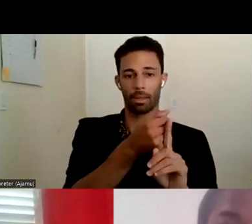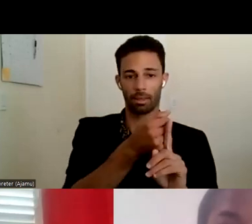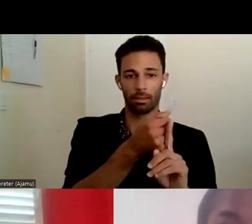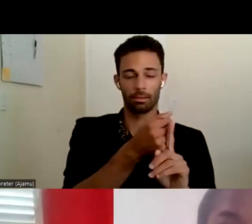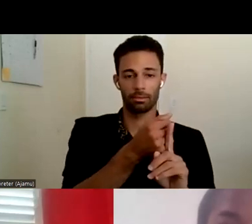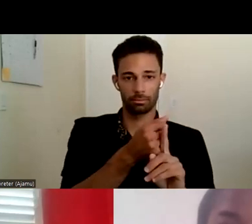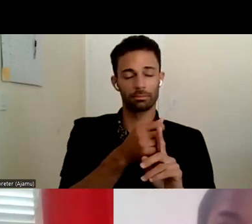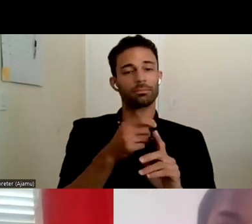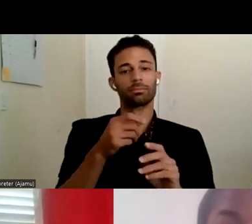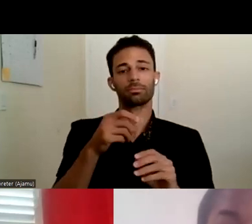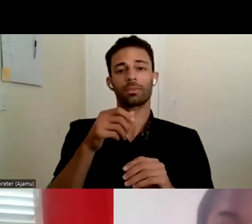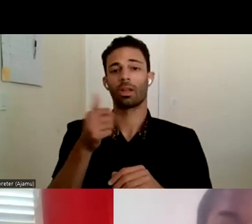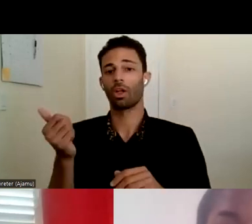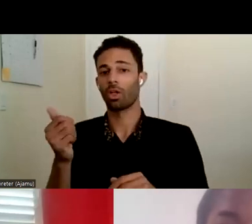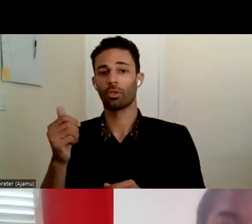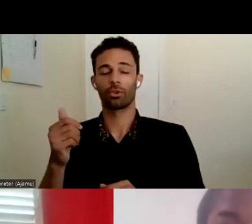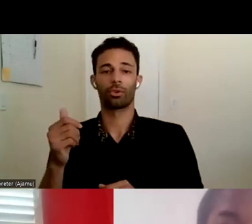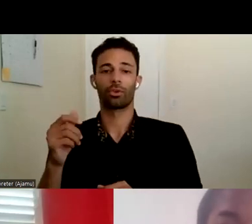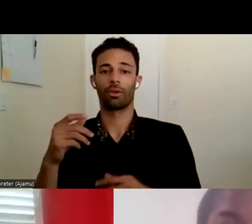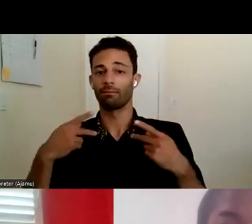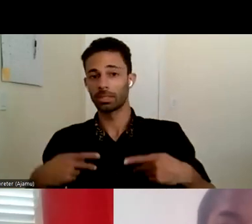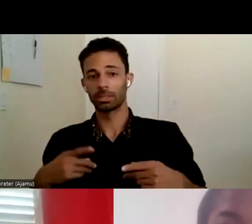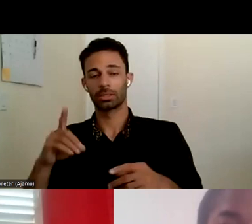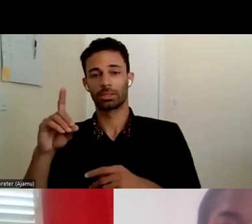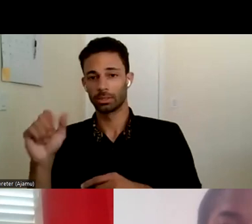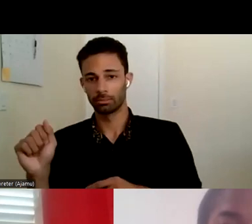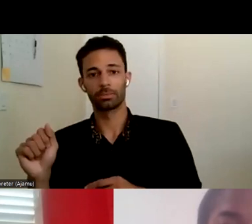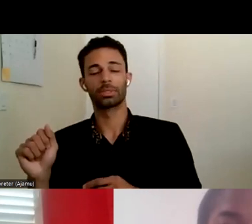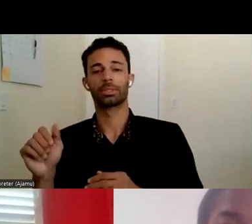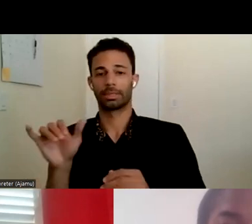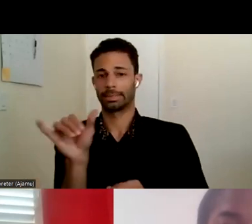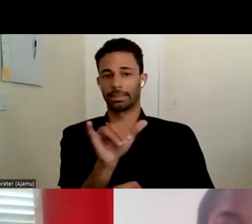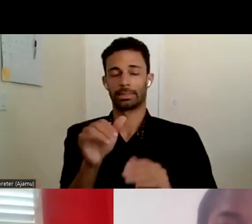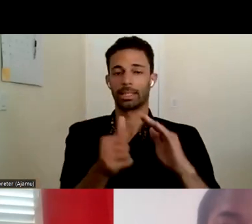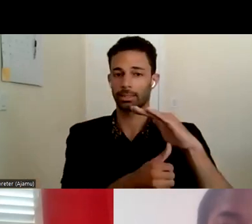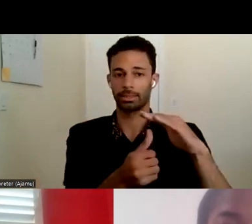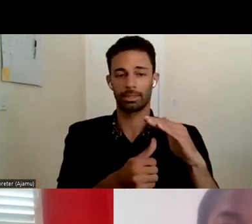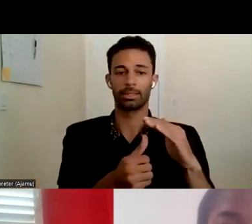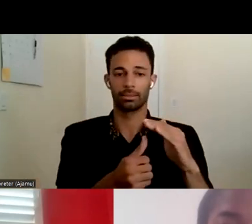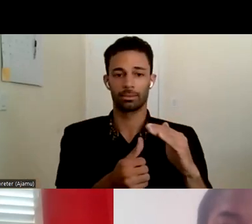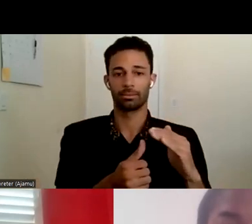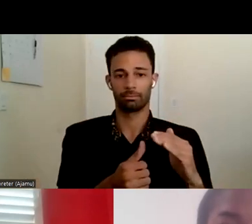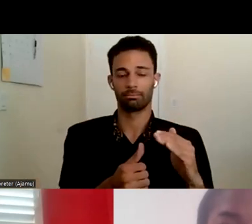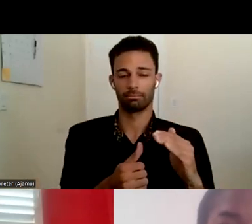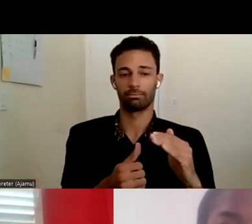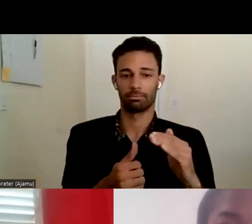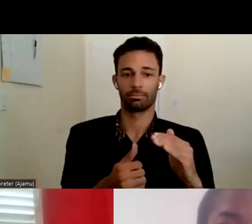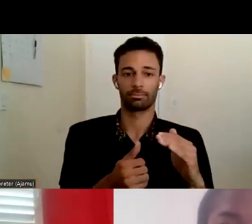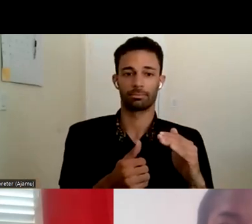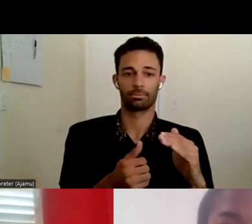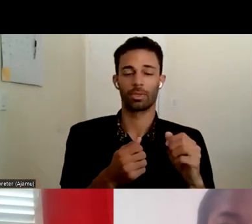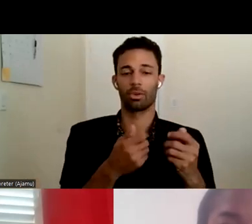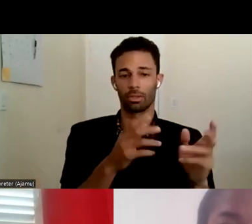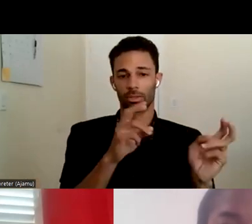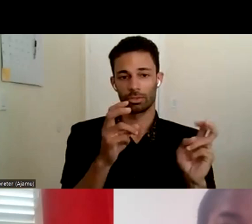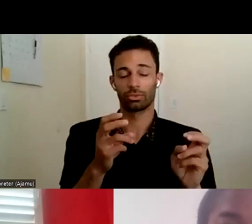disability. So I think while there's many issues, there's, you know, multiple issues here, you know, some to deal